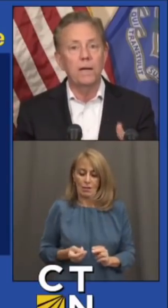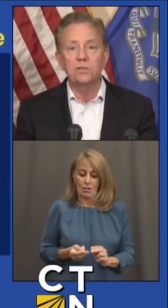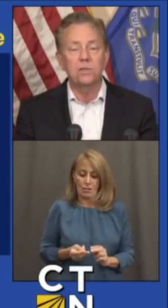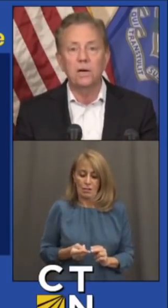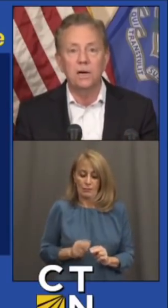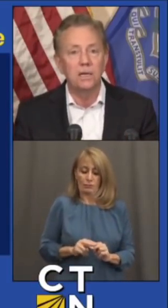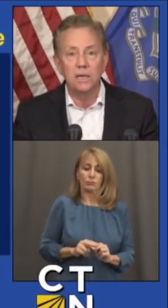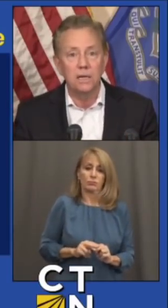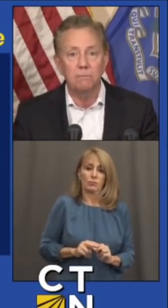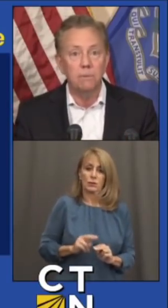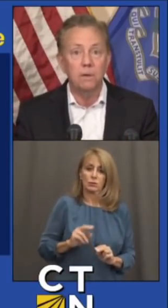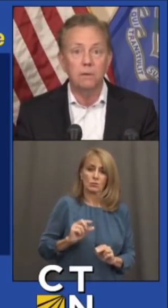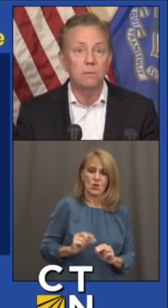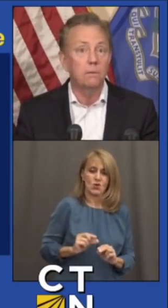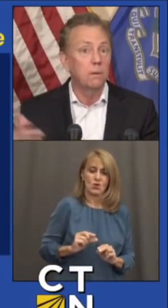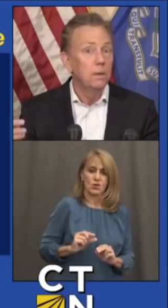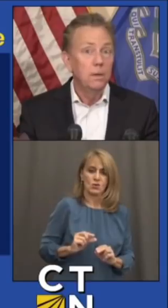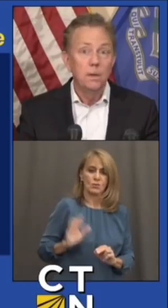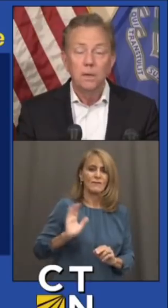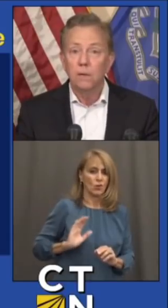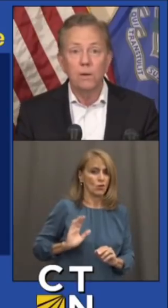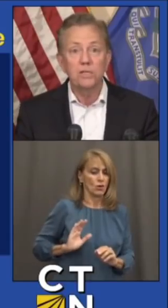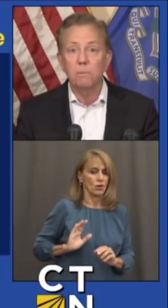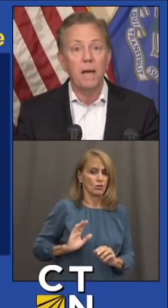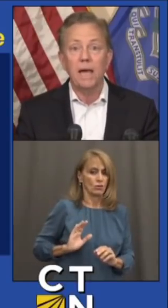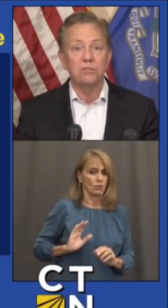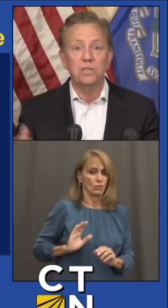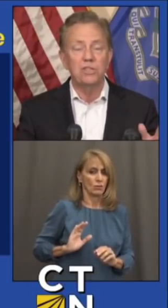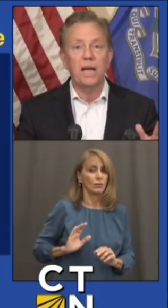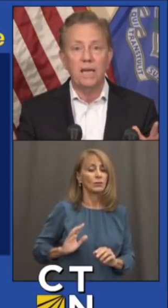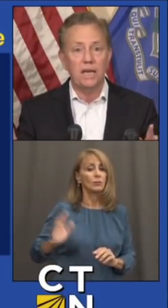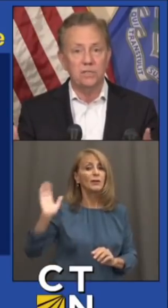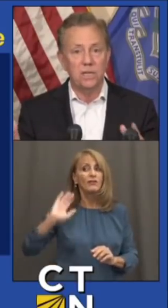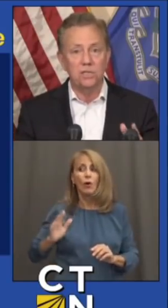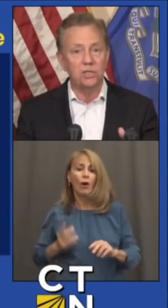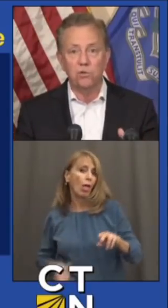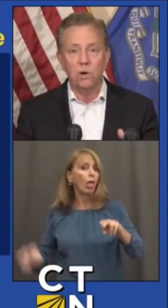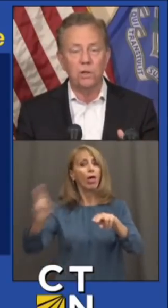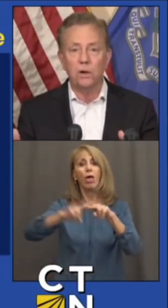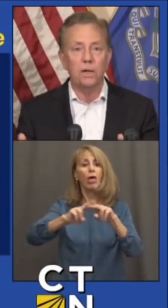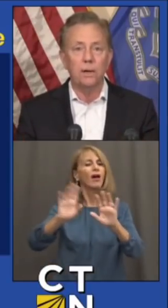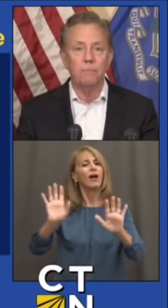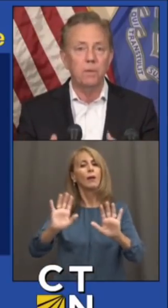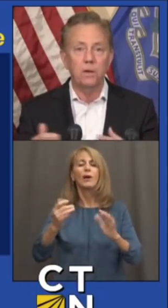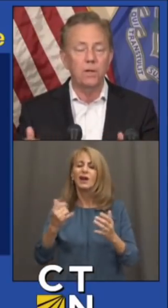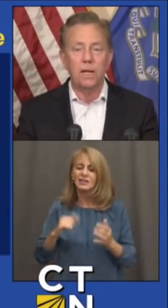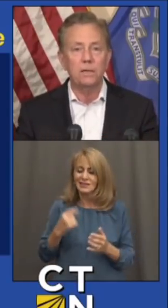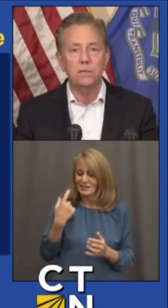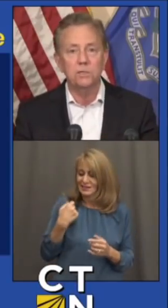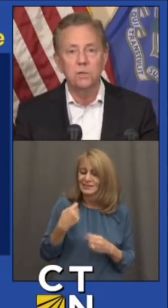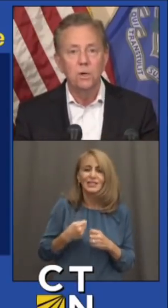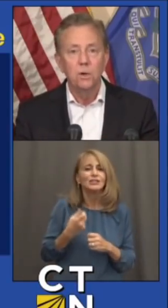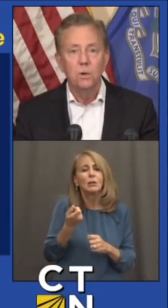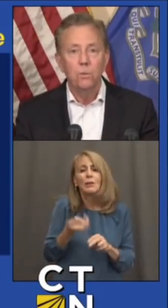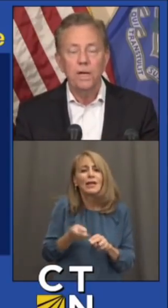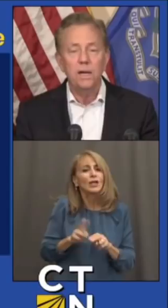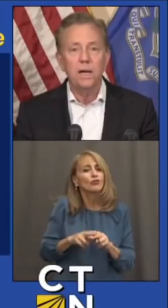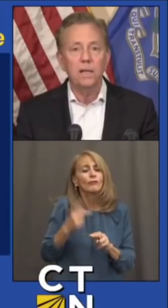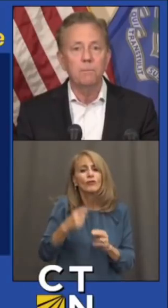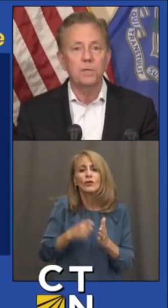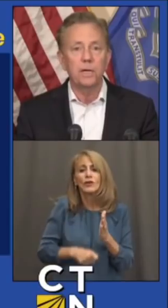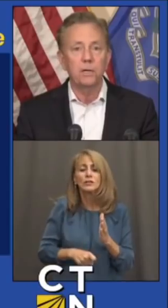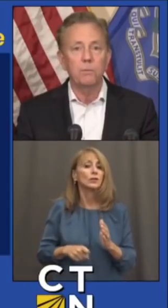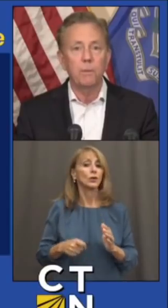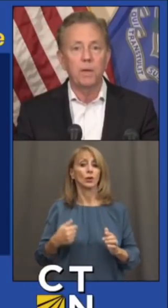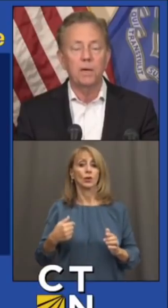premium rates in recent past, in decades. It's extraordinary. You know, not because we